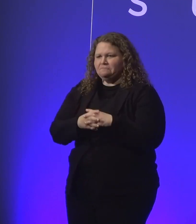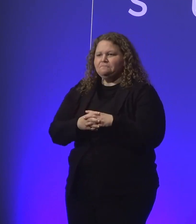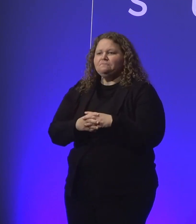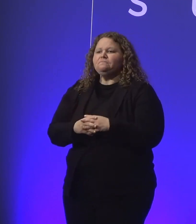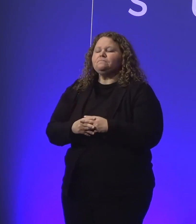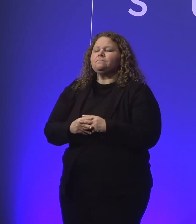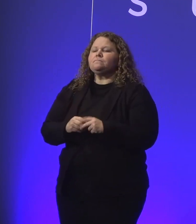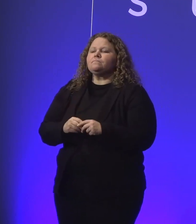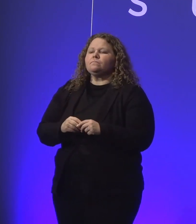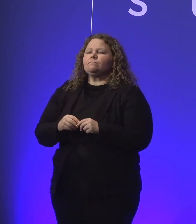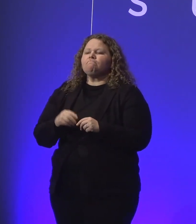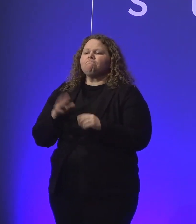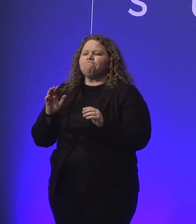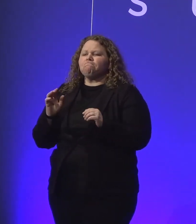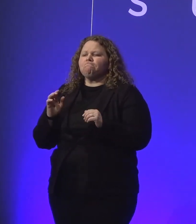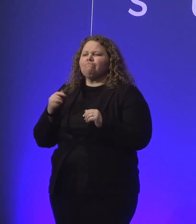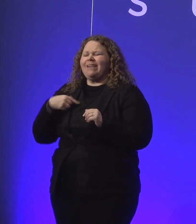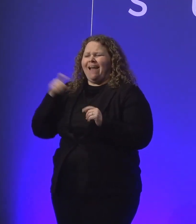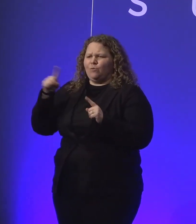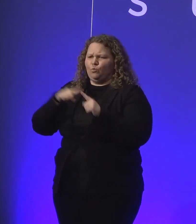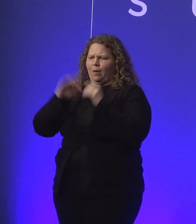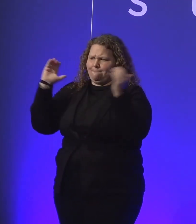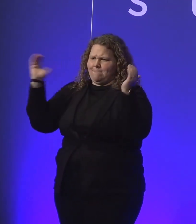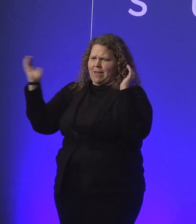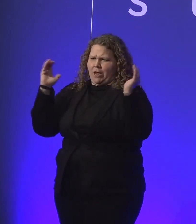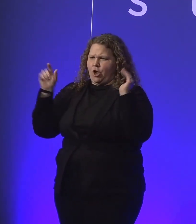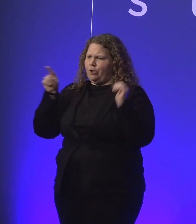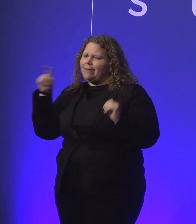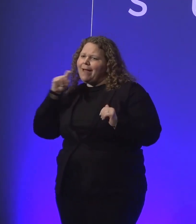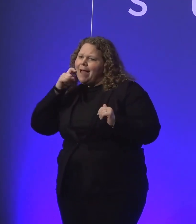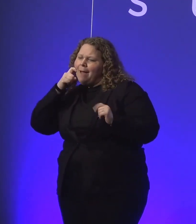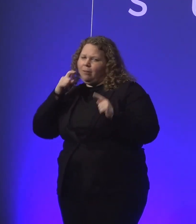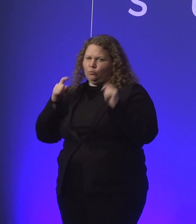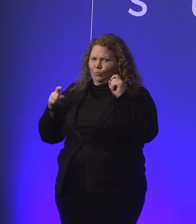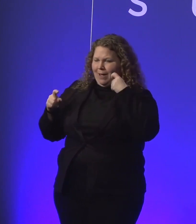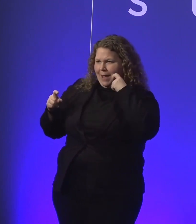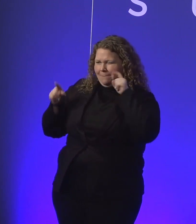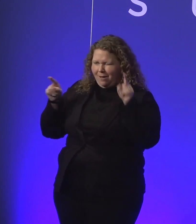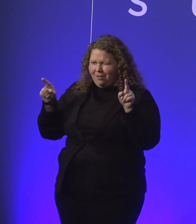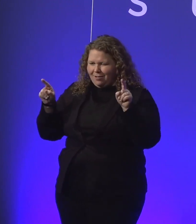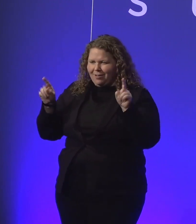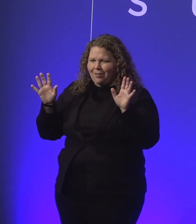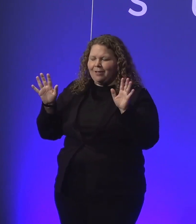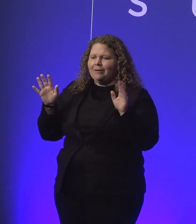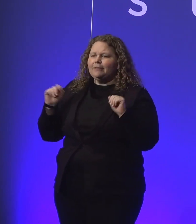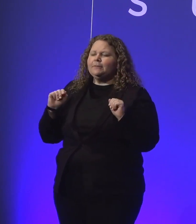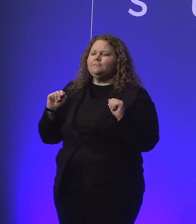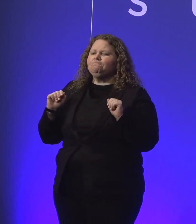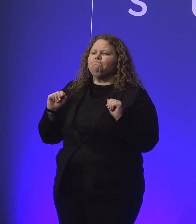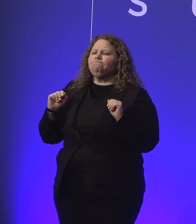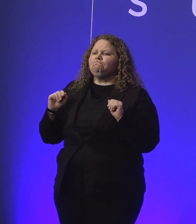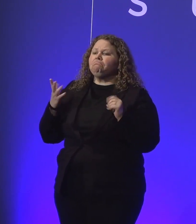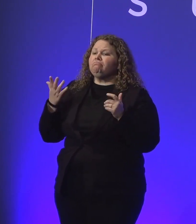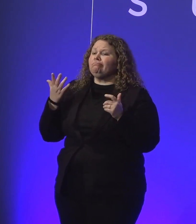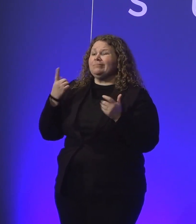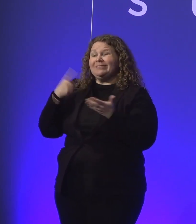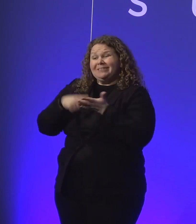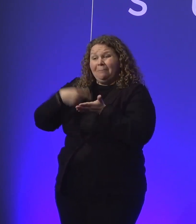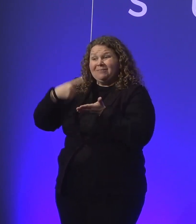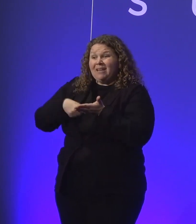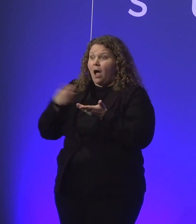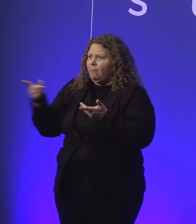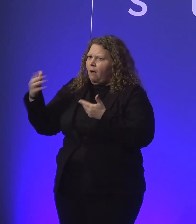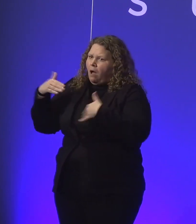like with like. And every product's on a journey, yeah? There were some things that were amazing in Teams at the outset and there were some things that were dropped.